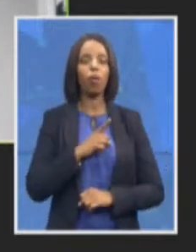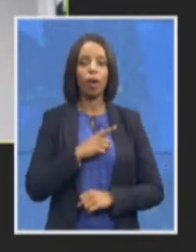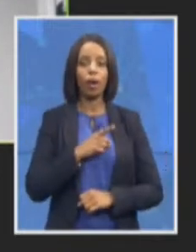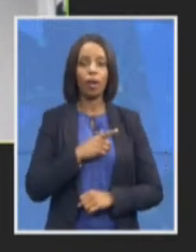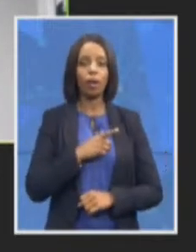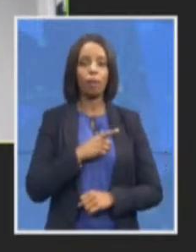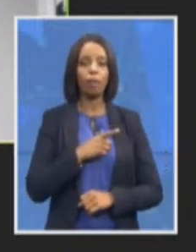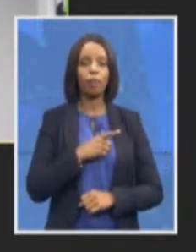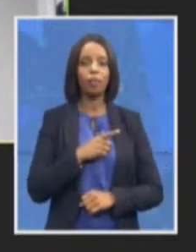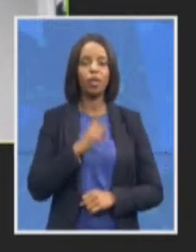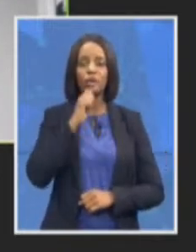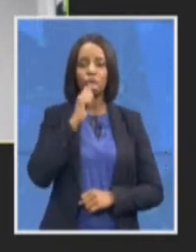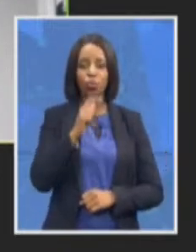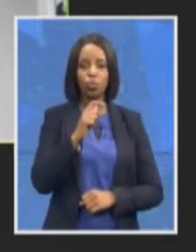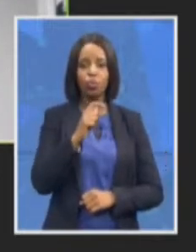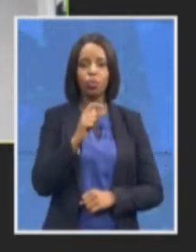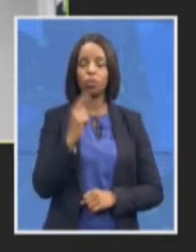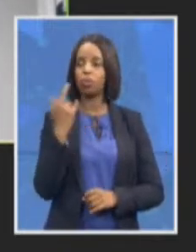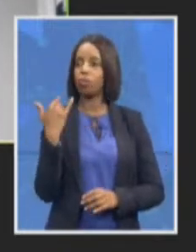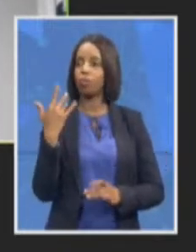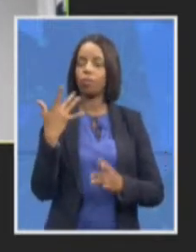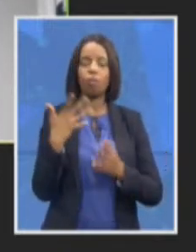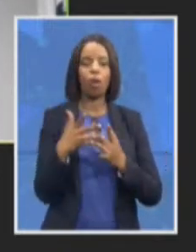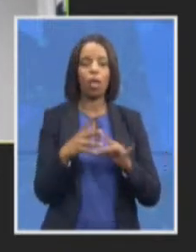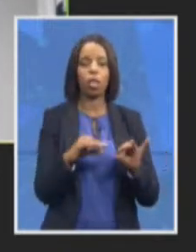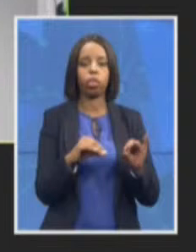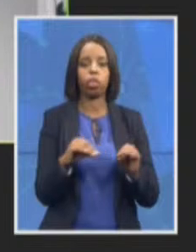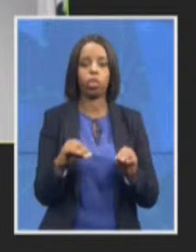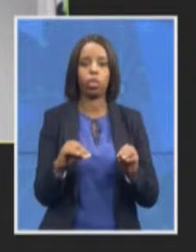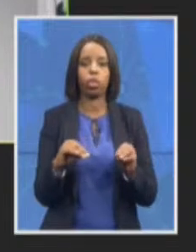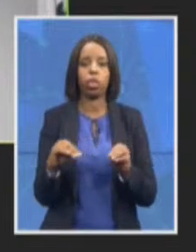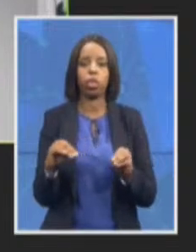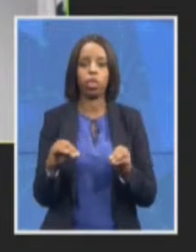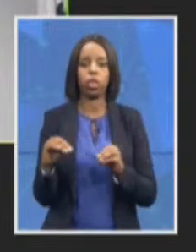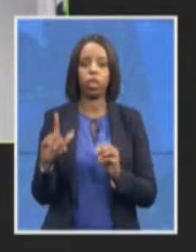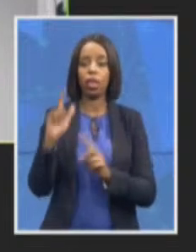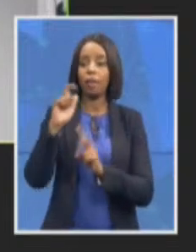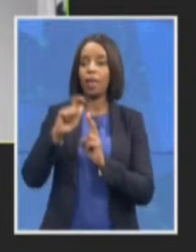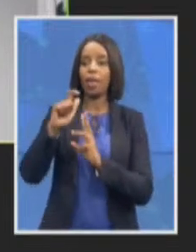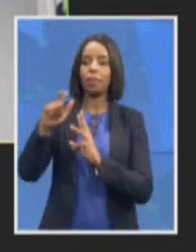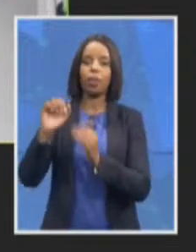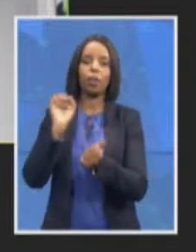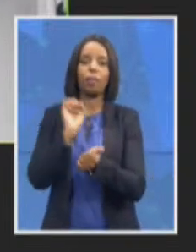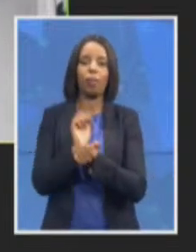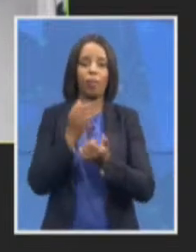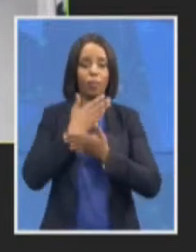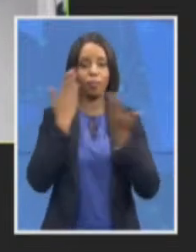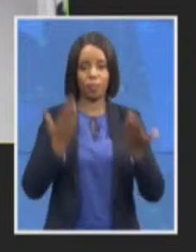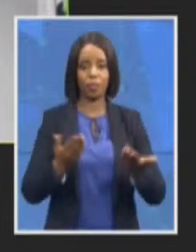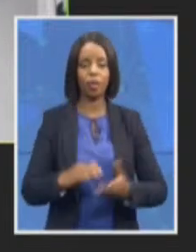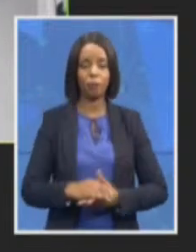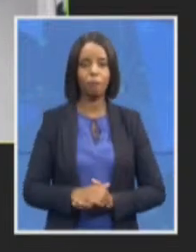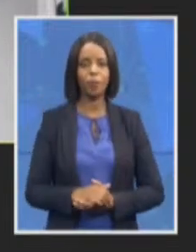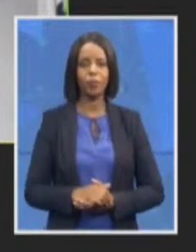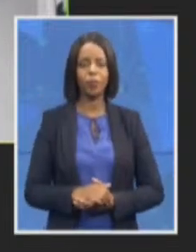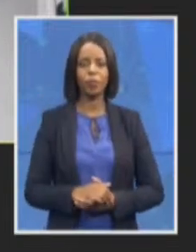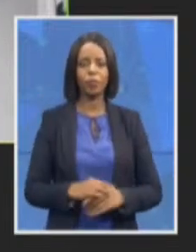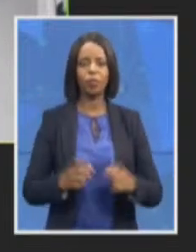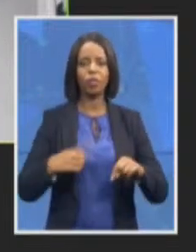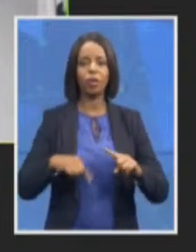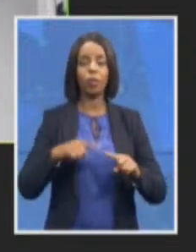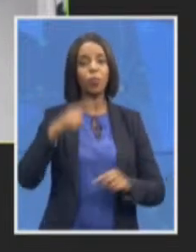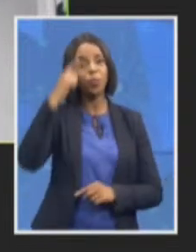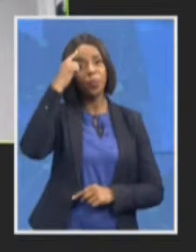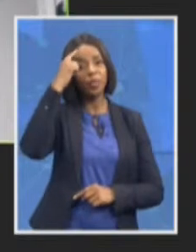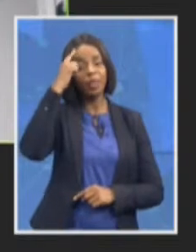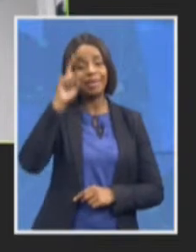prosecutions but when we think about what is reasonable and what should be expected particularly